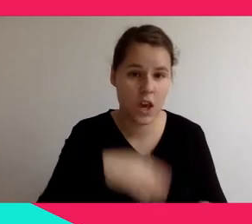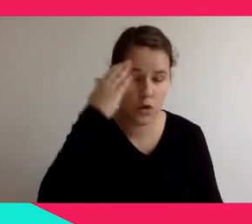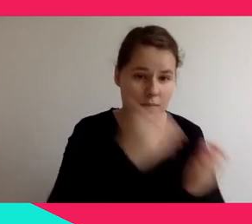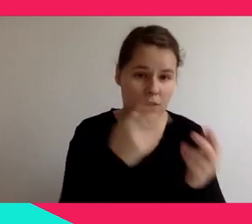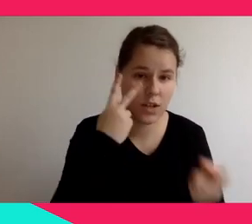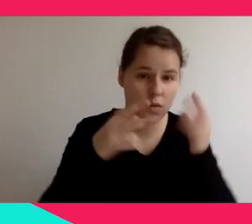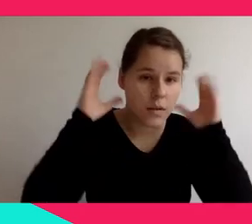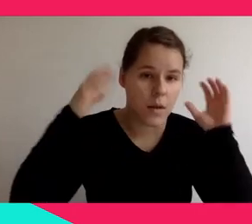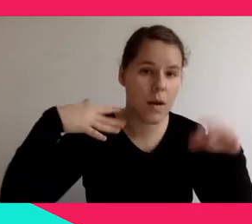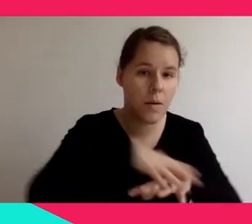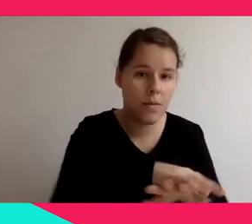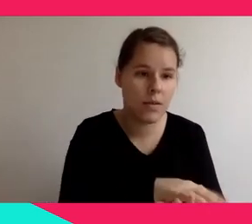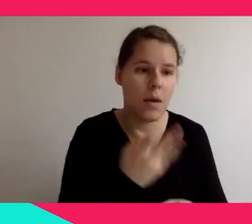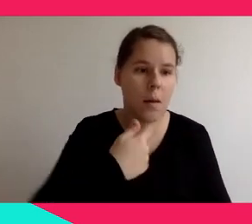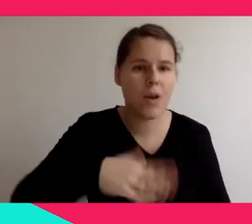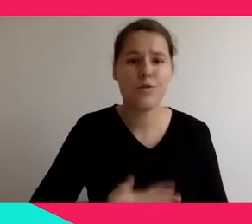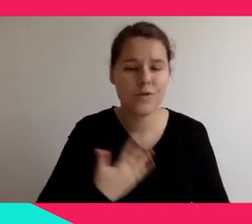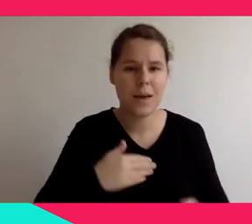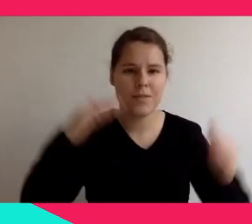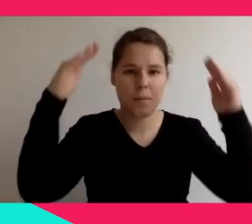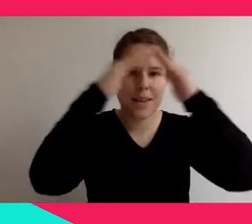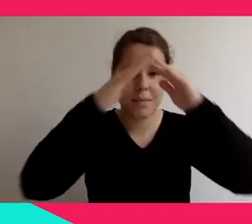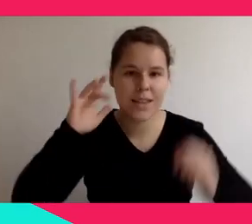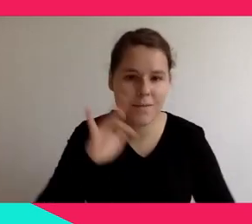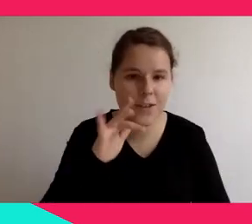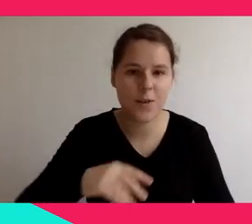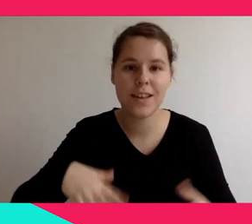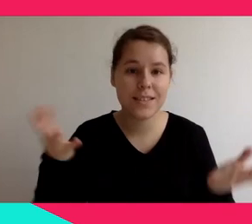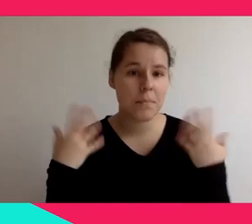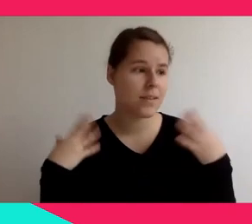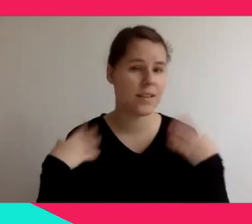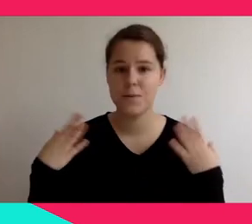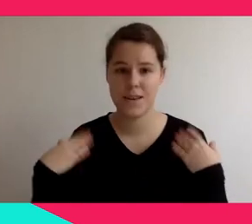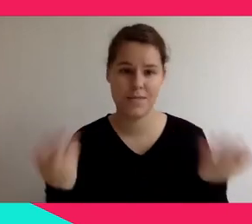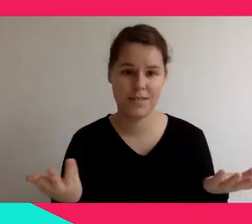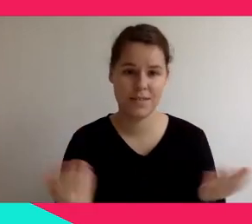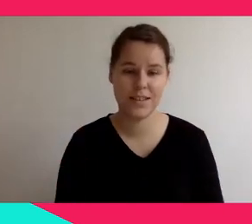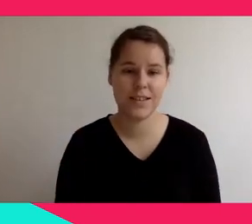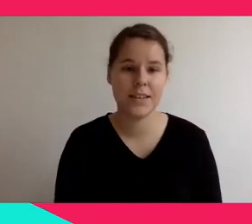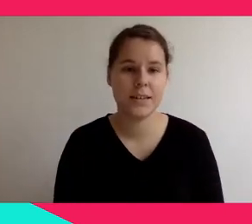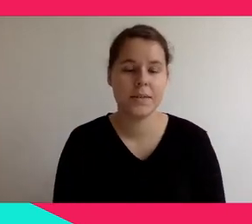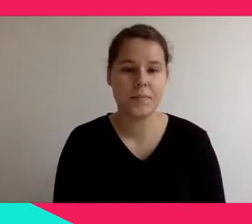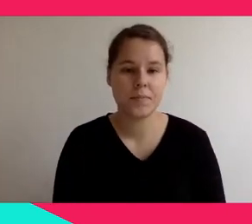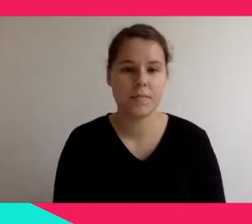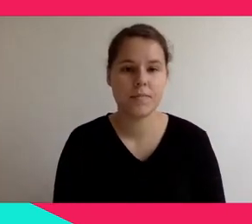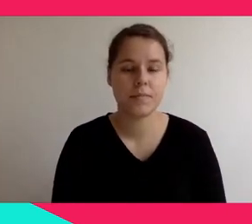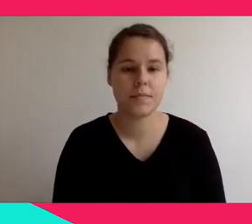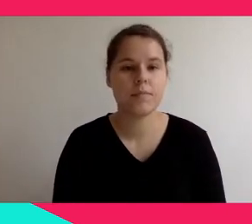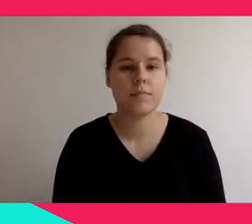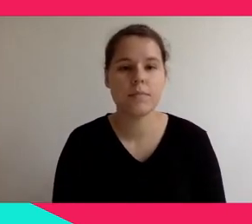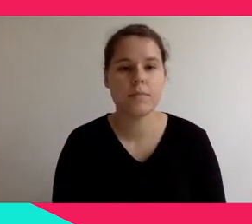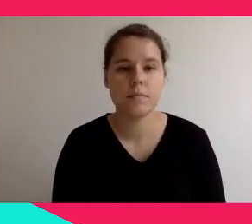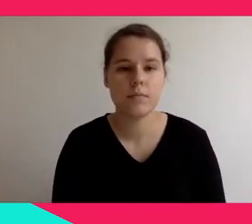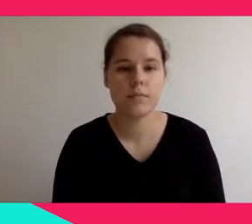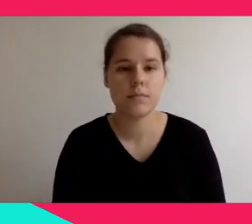because it's a it's unnatural and and yes. So